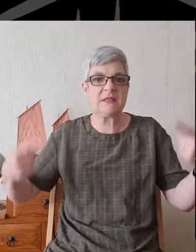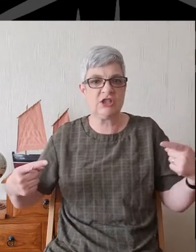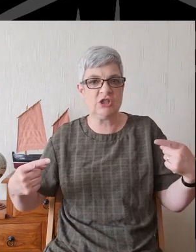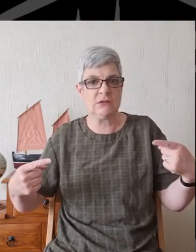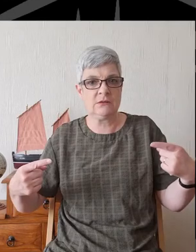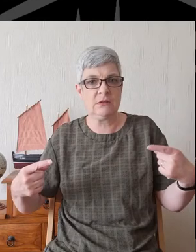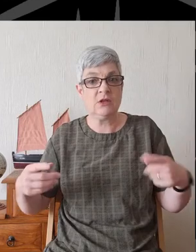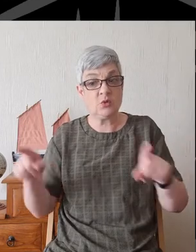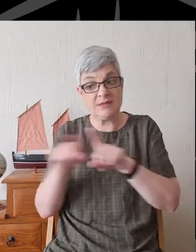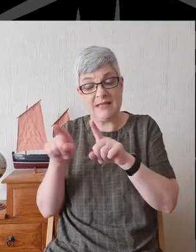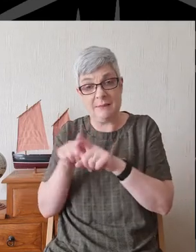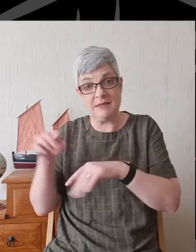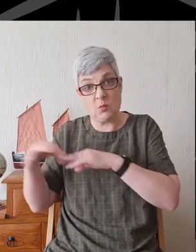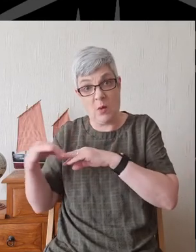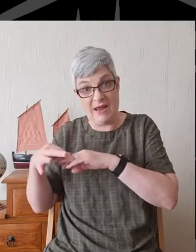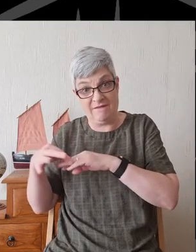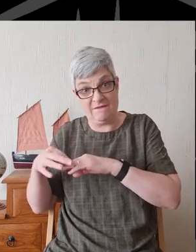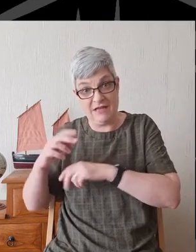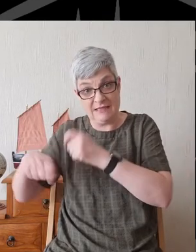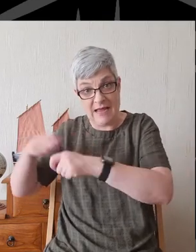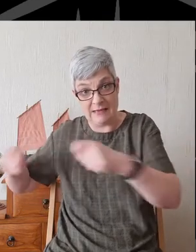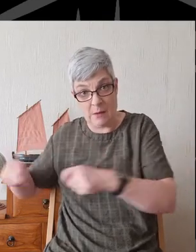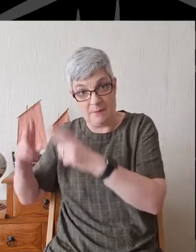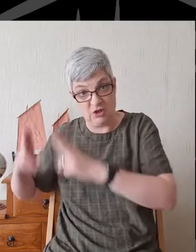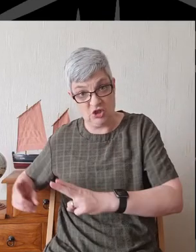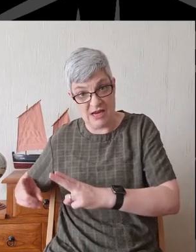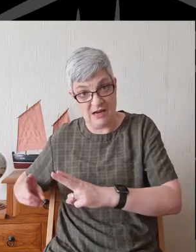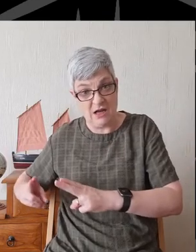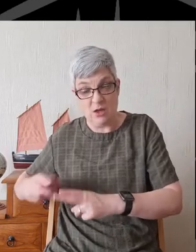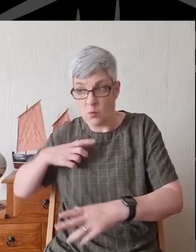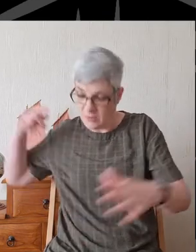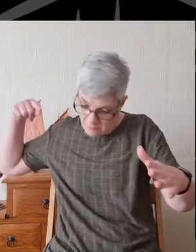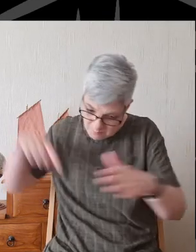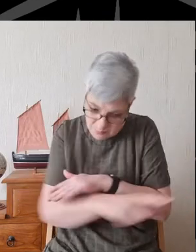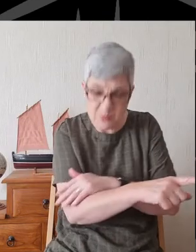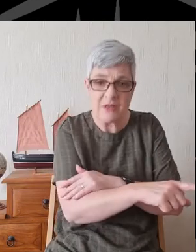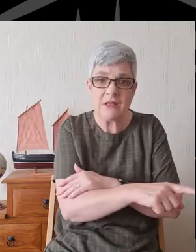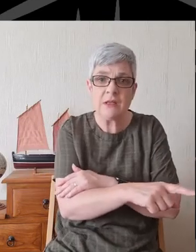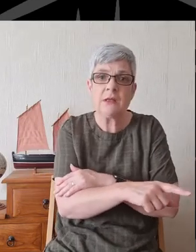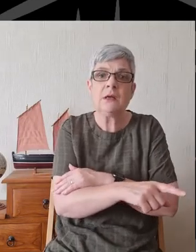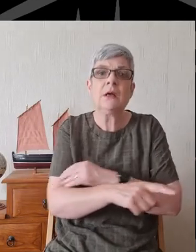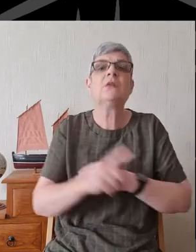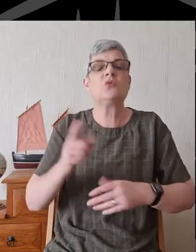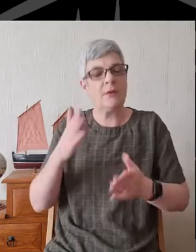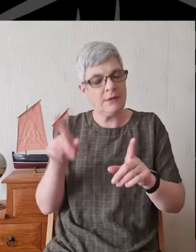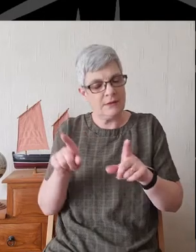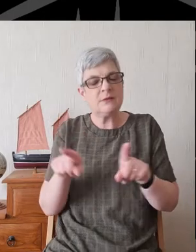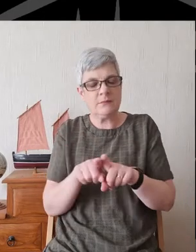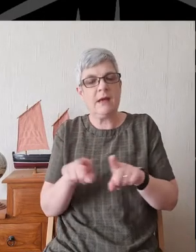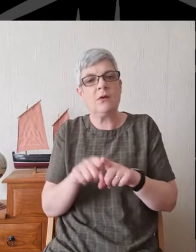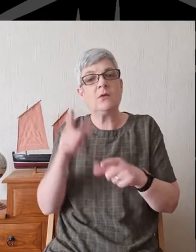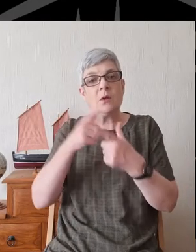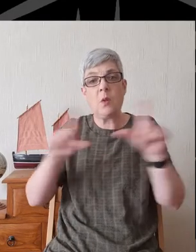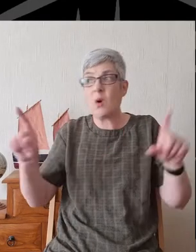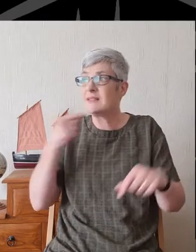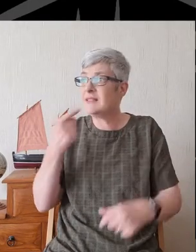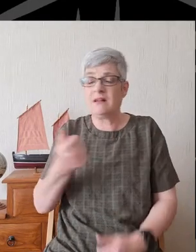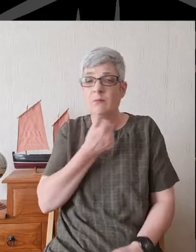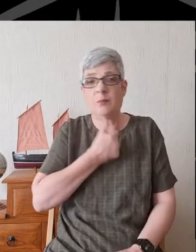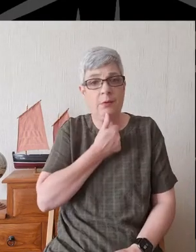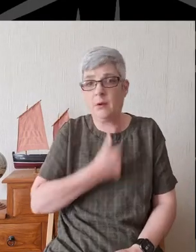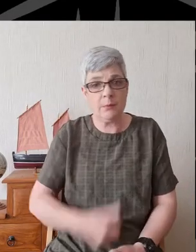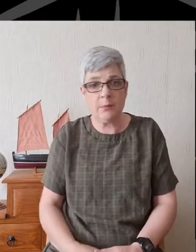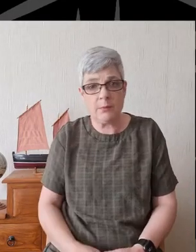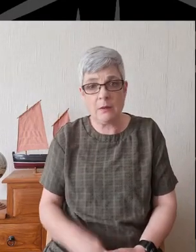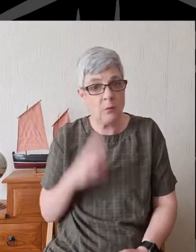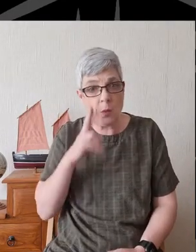woman tied to the chair would just love to be able to rush out the room and get away, so the Lord is saying, I'm not going to put up with this, I'm not going to watch